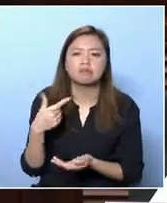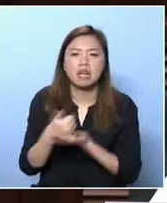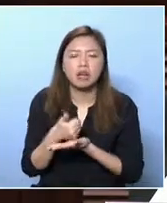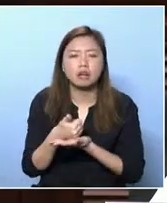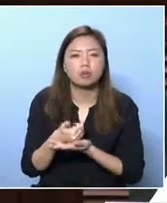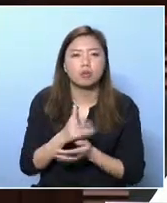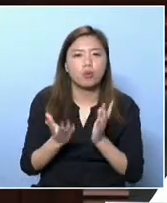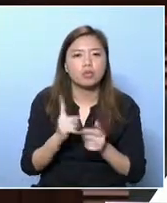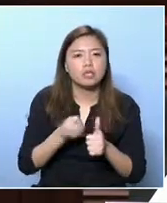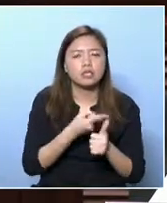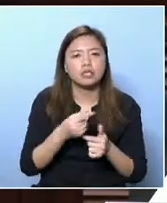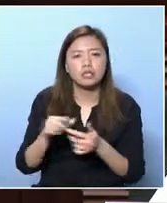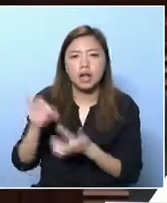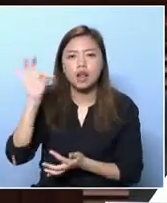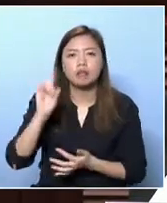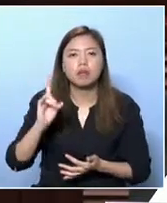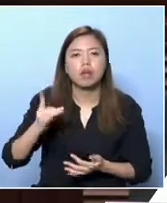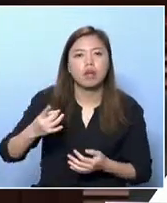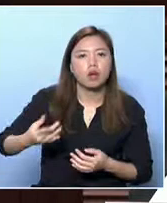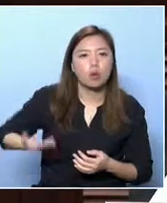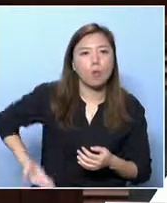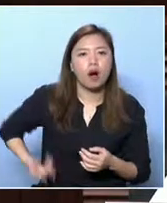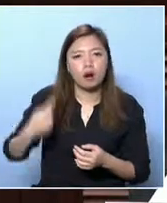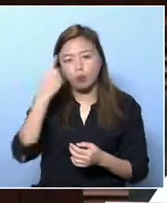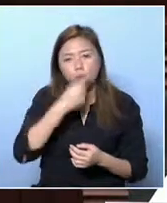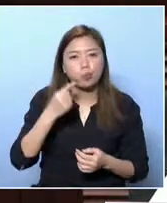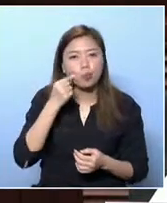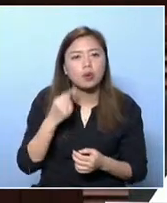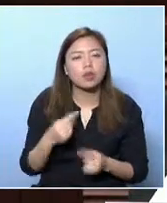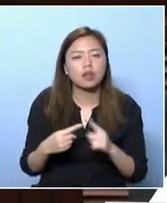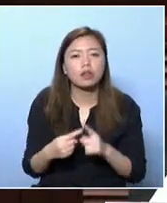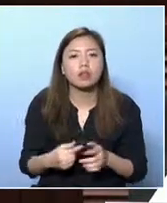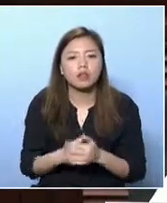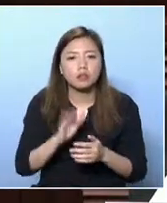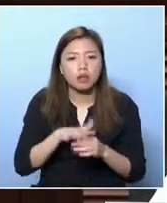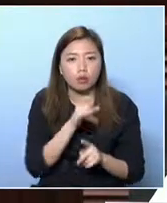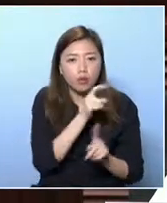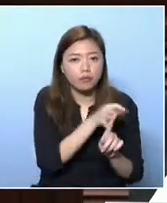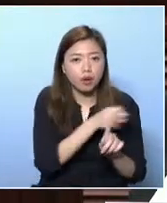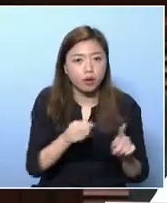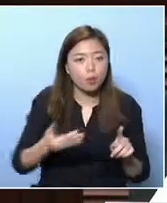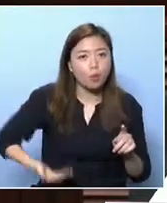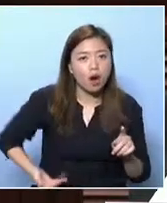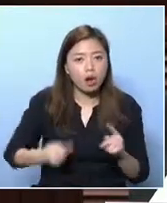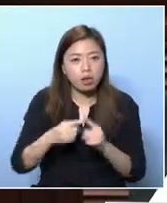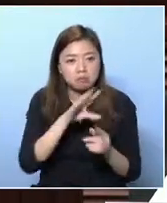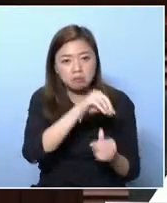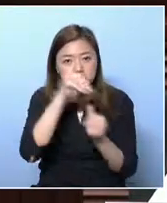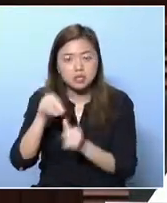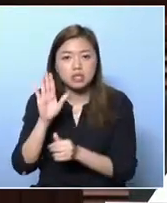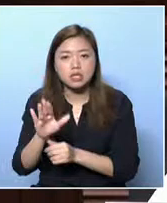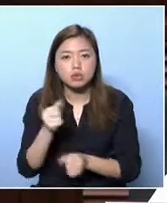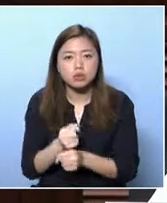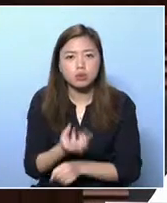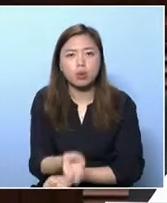And very often they would give priority to Chinese people.